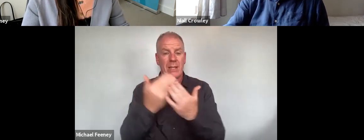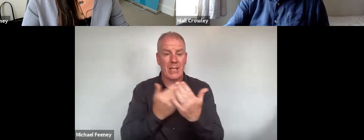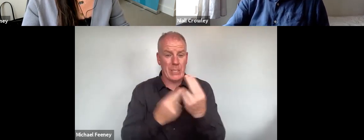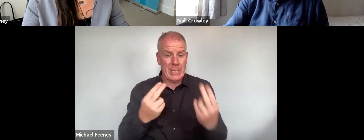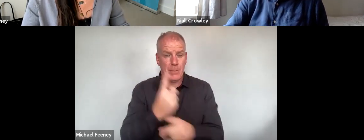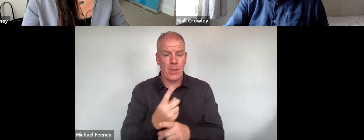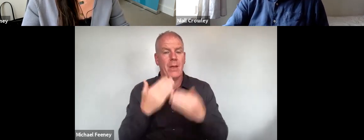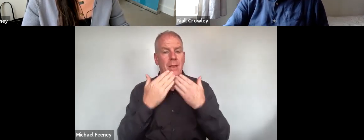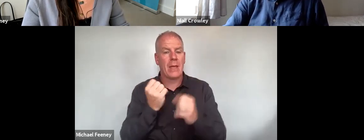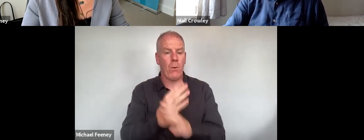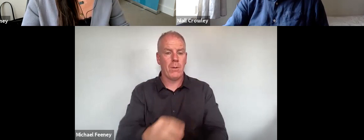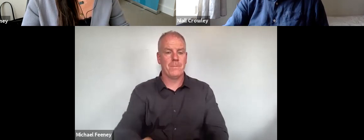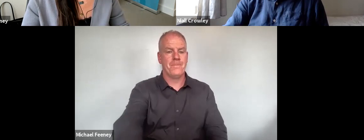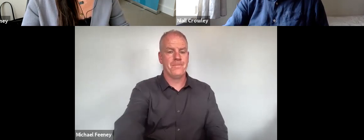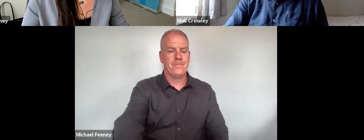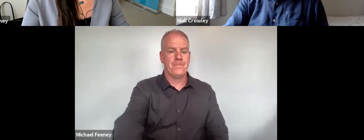Thanks very much.